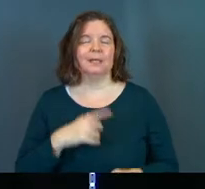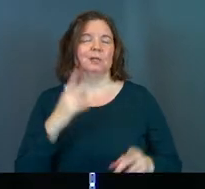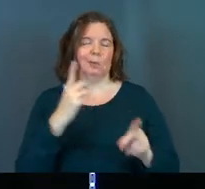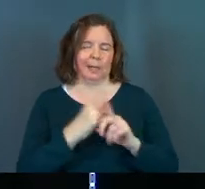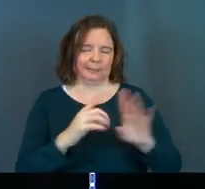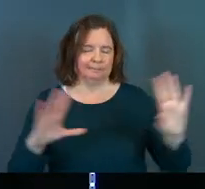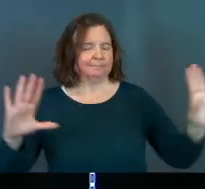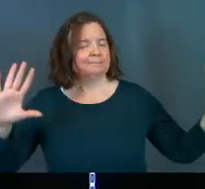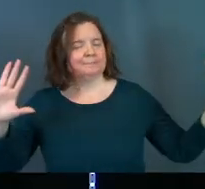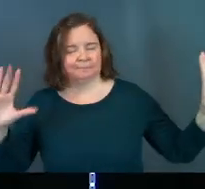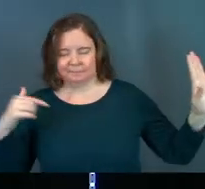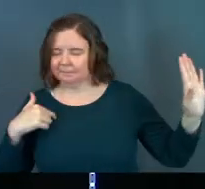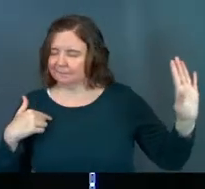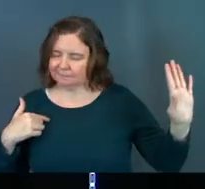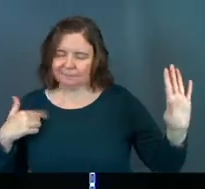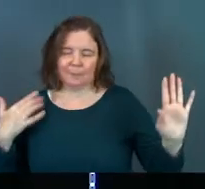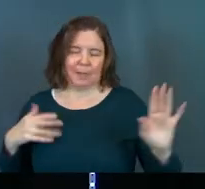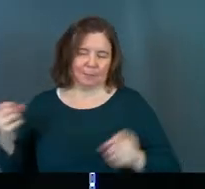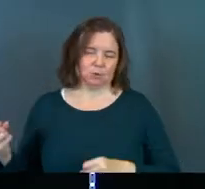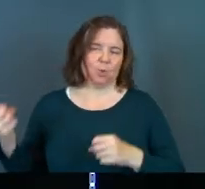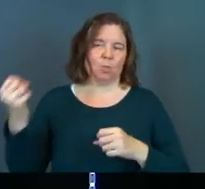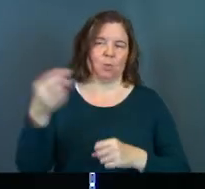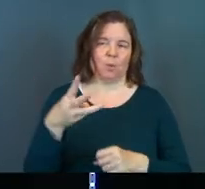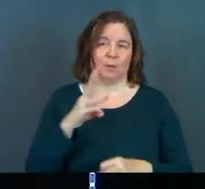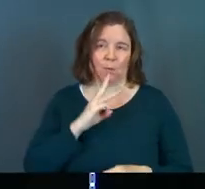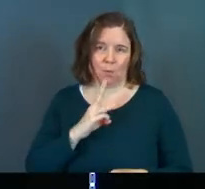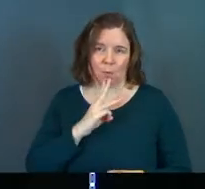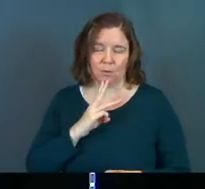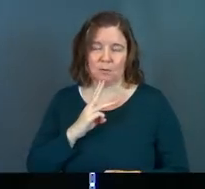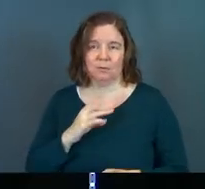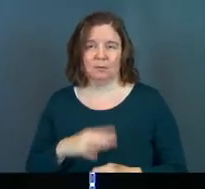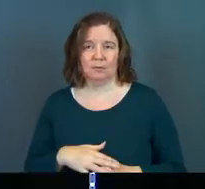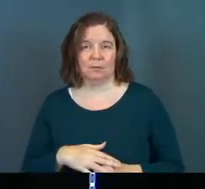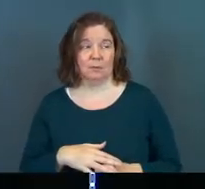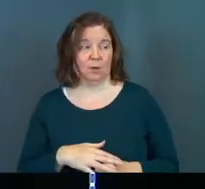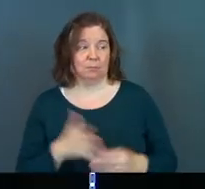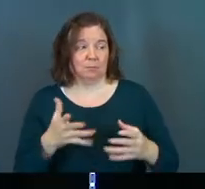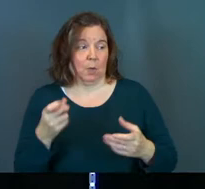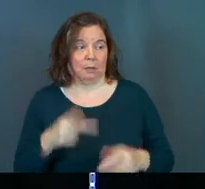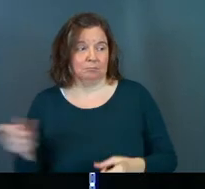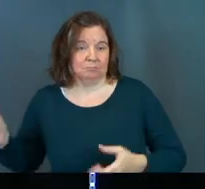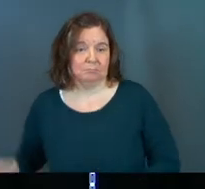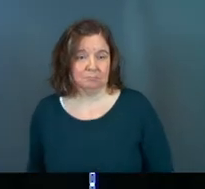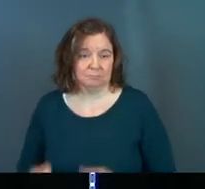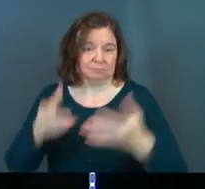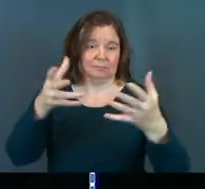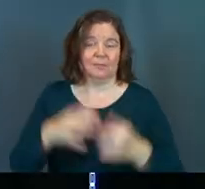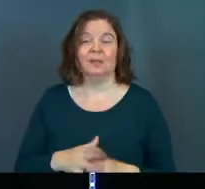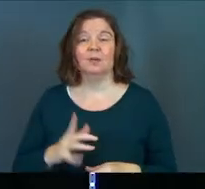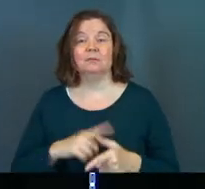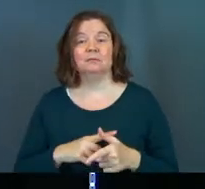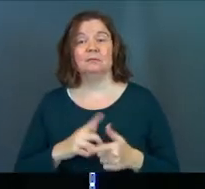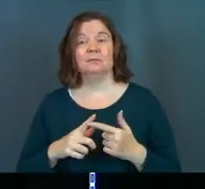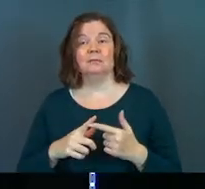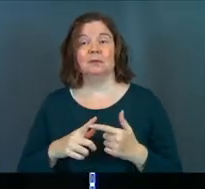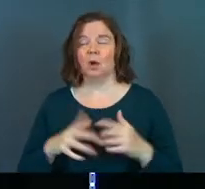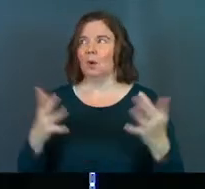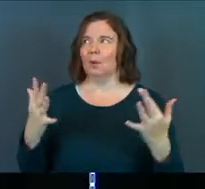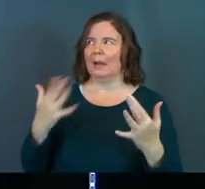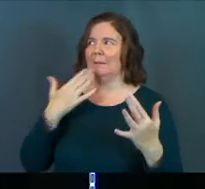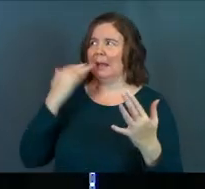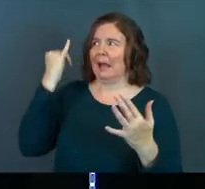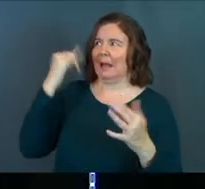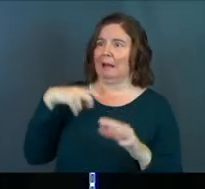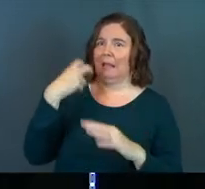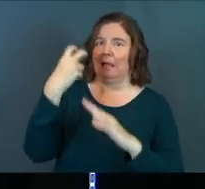you're right. You got me. Maybe you should throw me over. You know what I mean? And like, they're like, okay. So they're like, yeah, let's do it. So they take Jonah and he's like, wait,